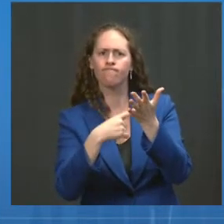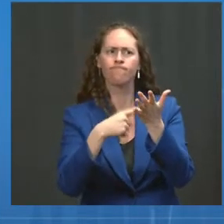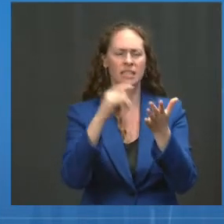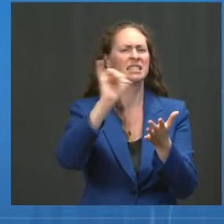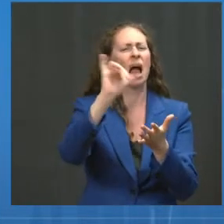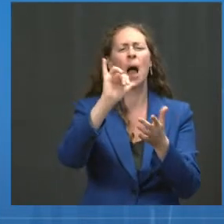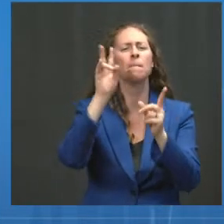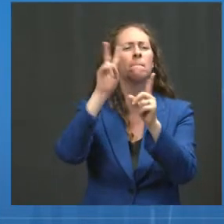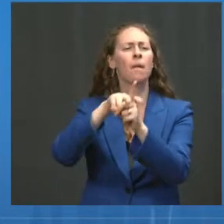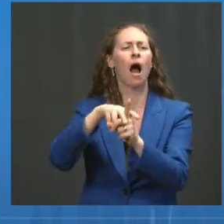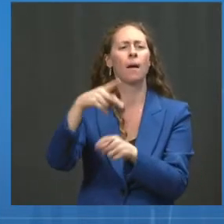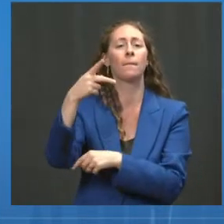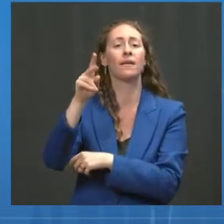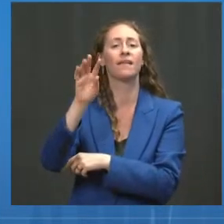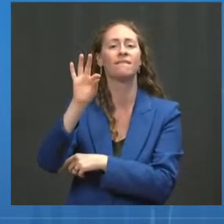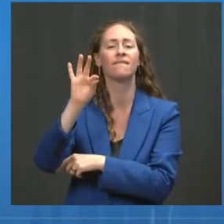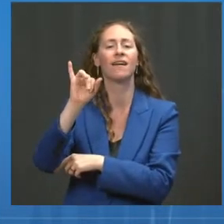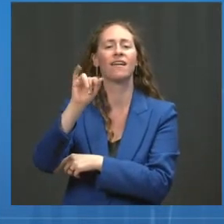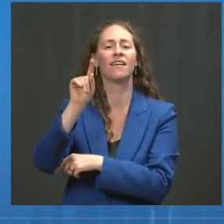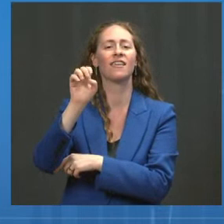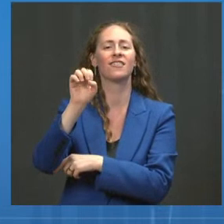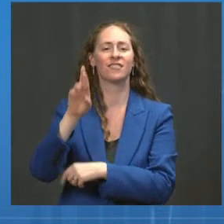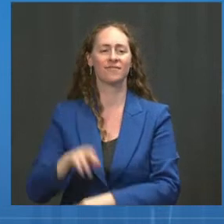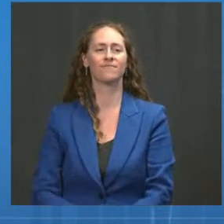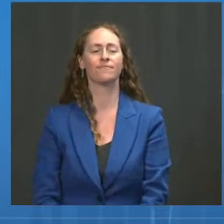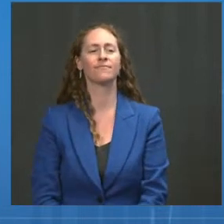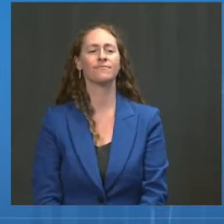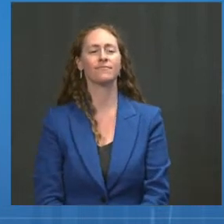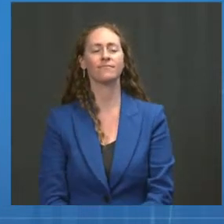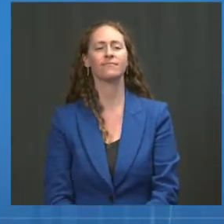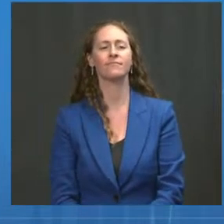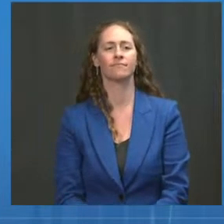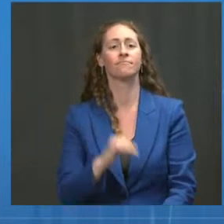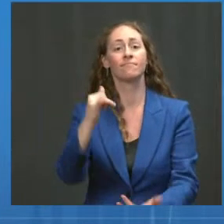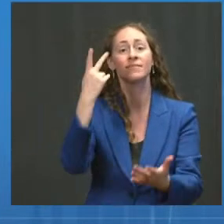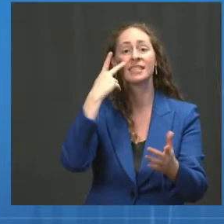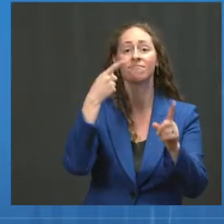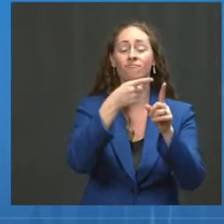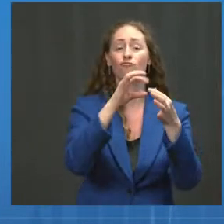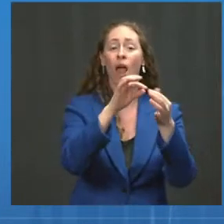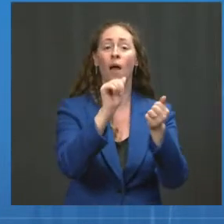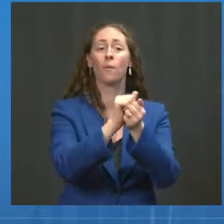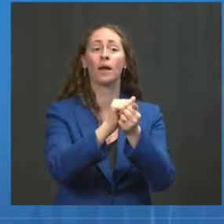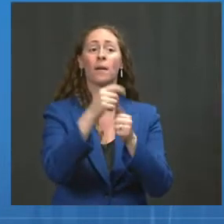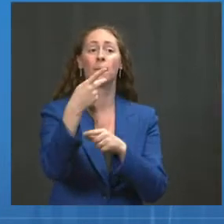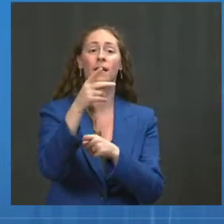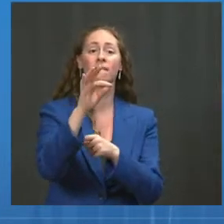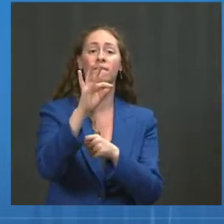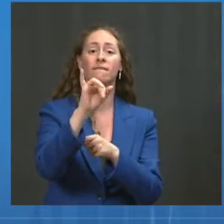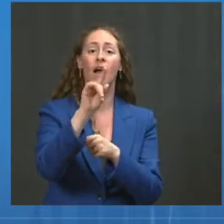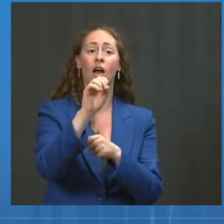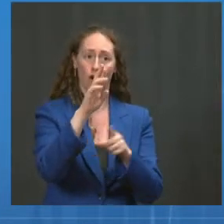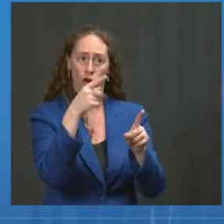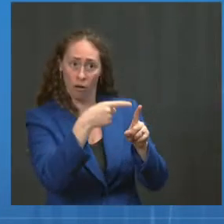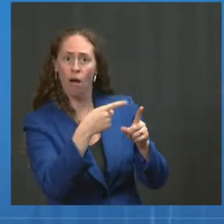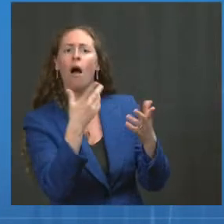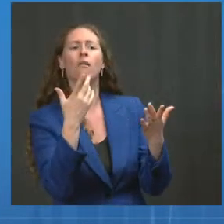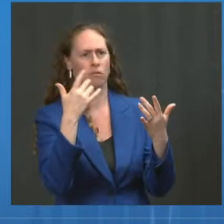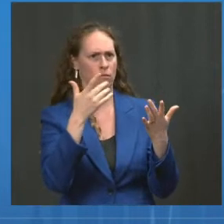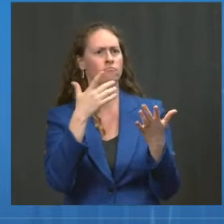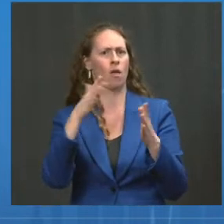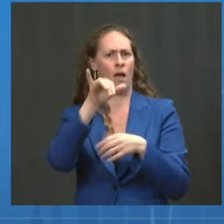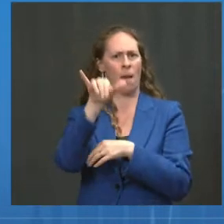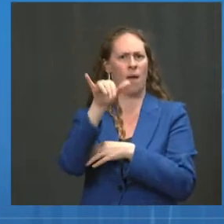measuring is neutralization titer after two doses of the immunization. And the